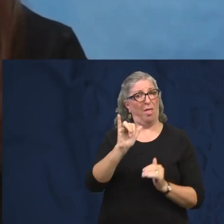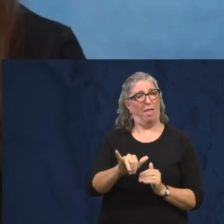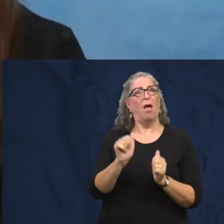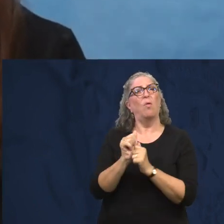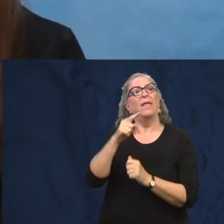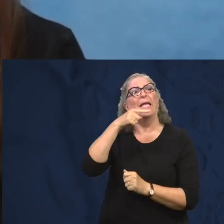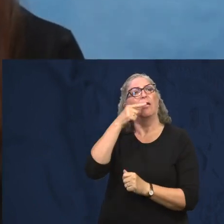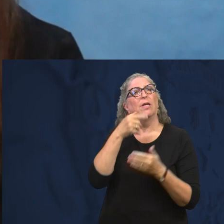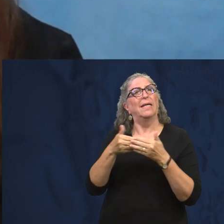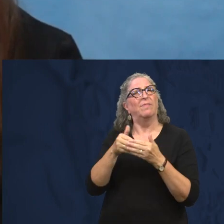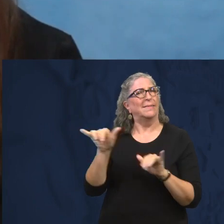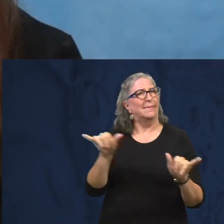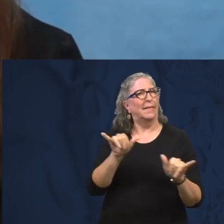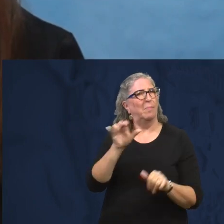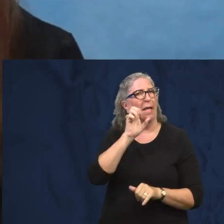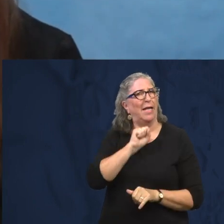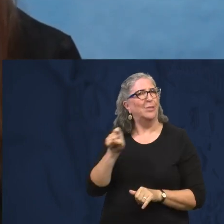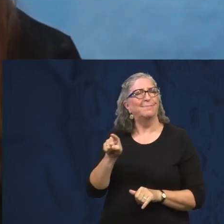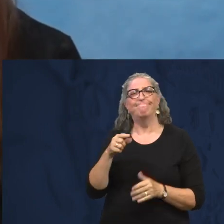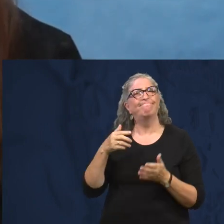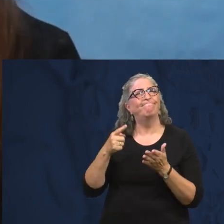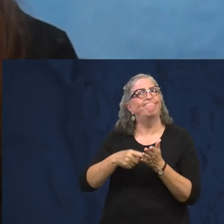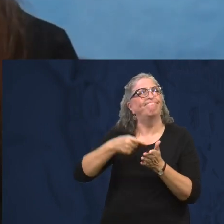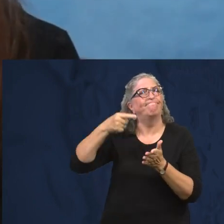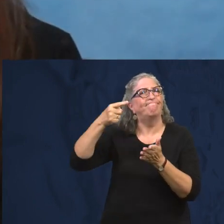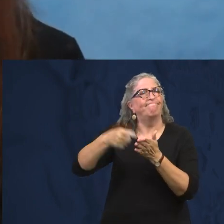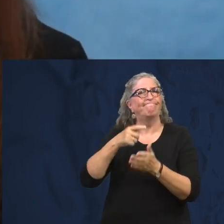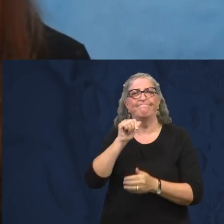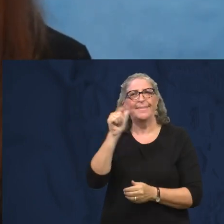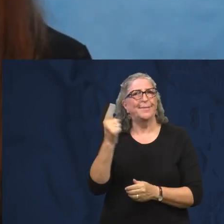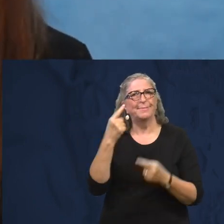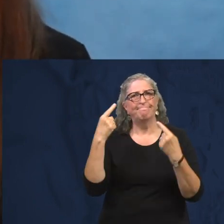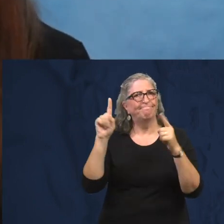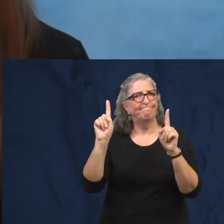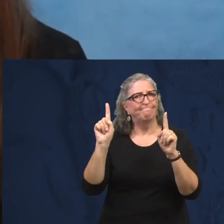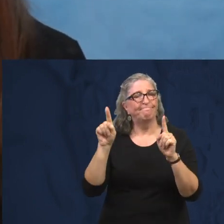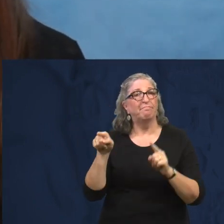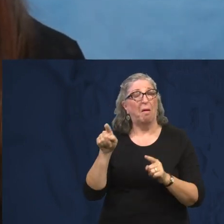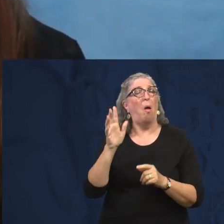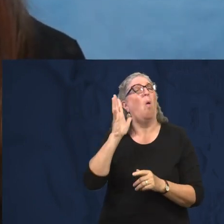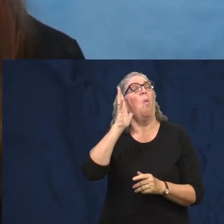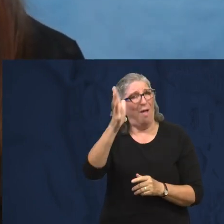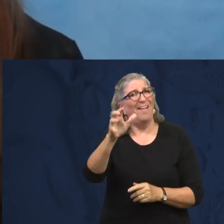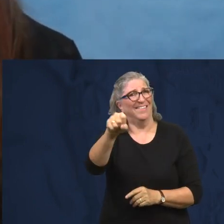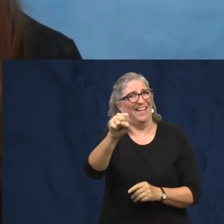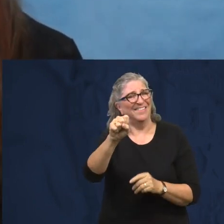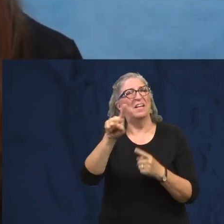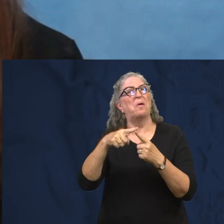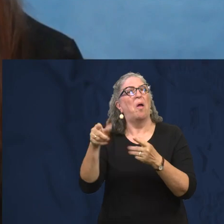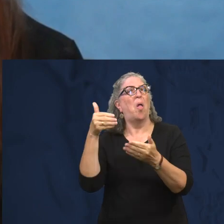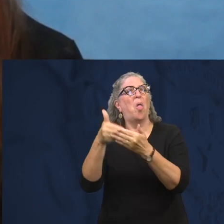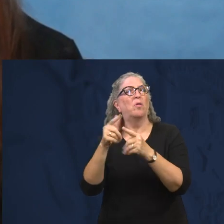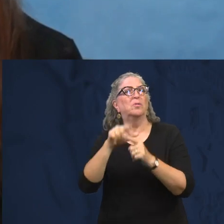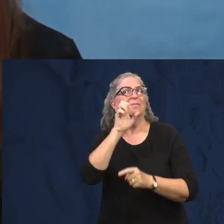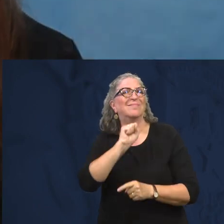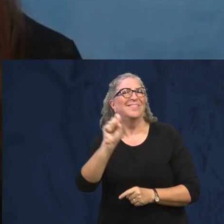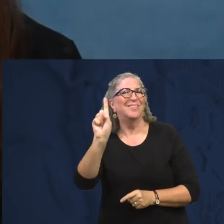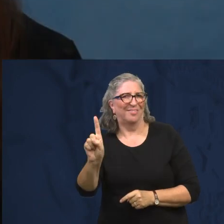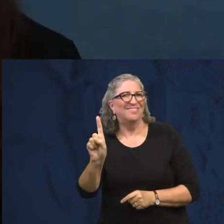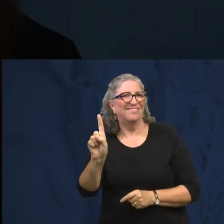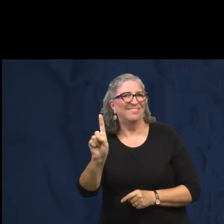the same age will rarely do so. She will, but most likely she will gaze follow closer to her first birthday.